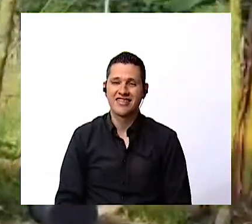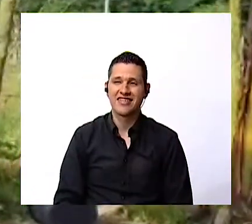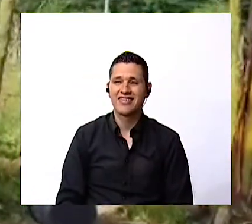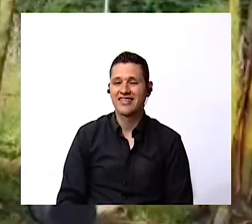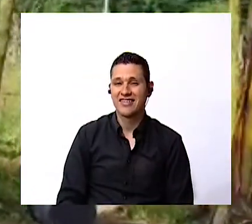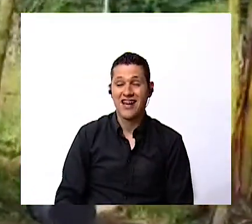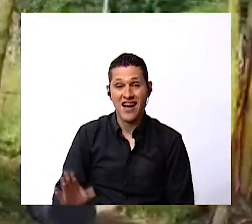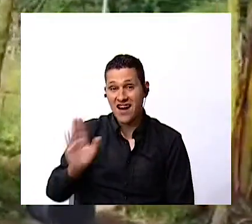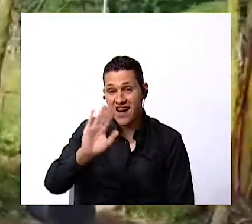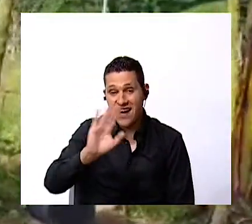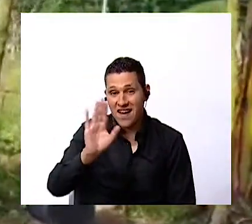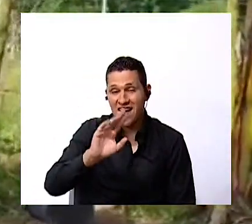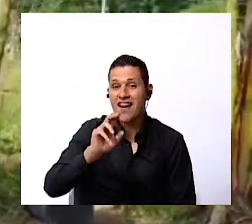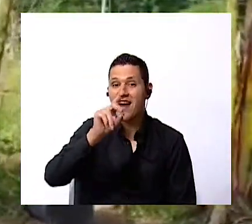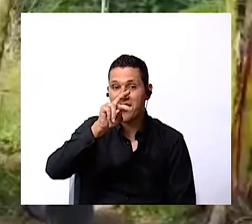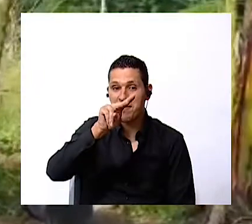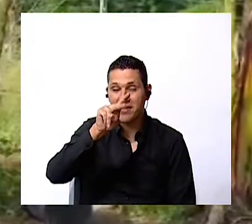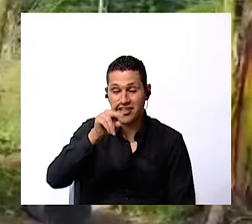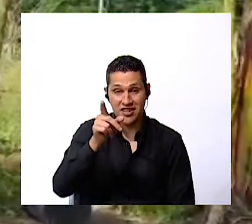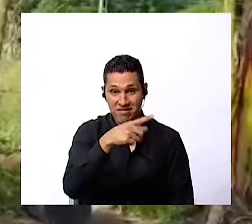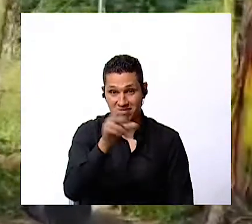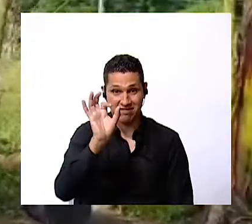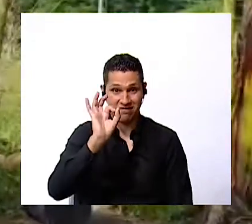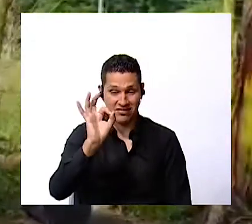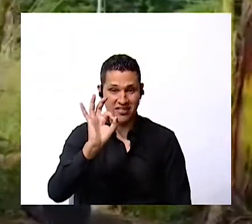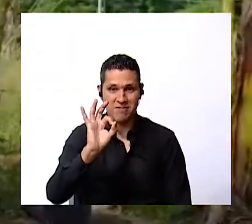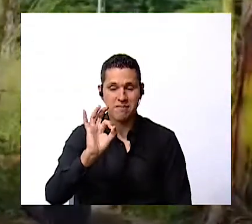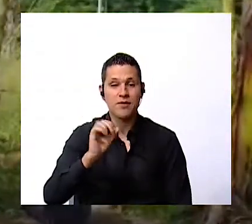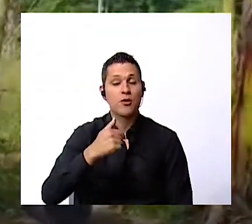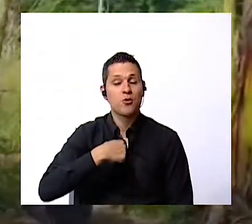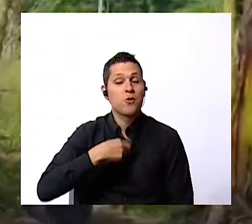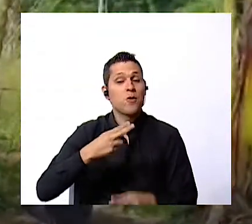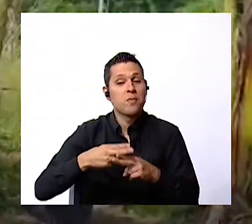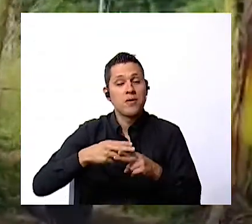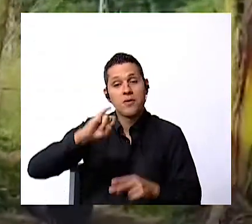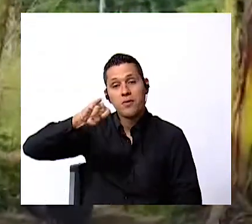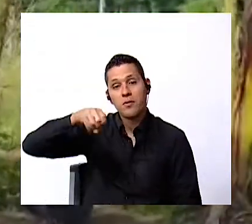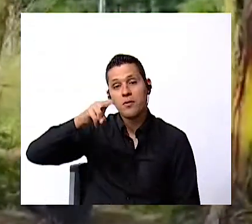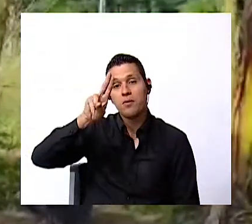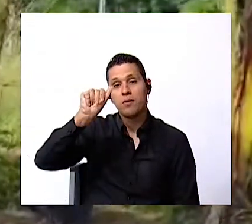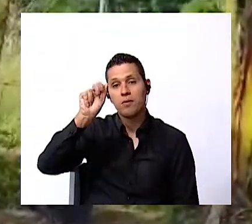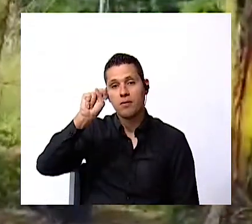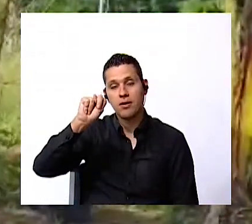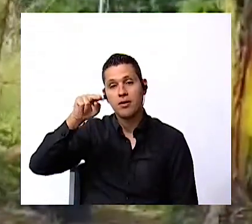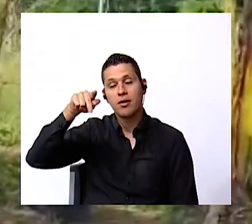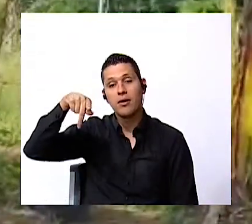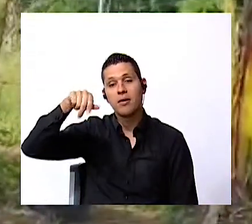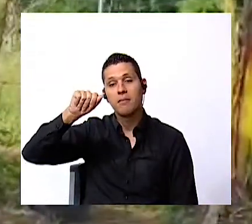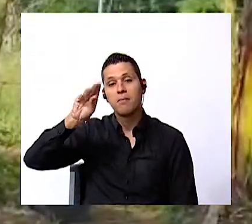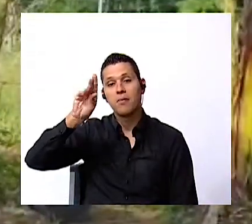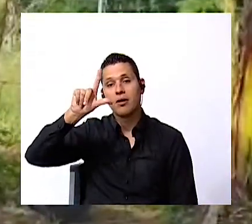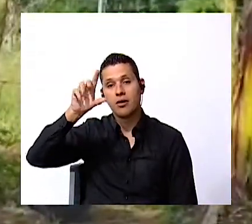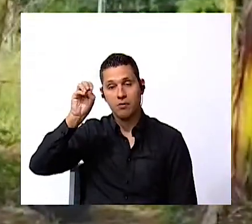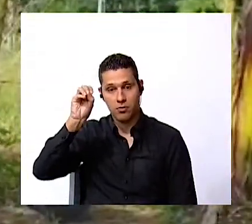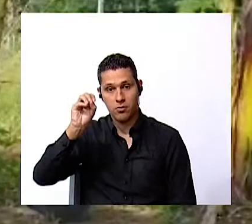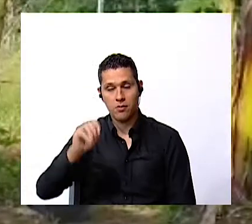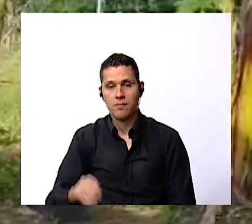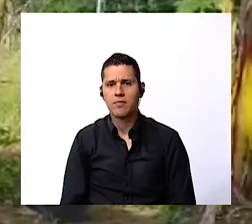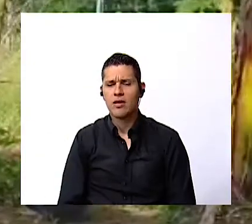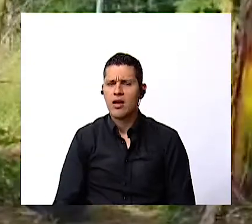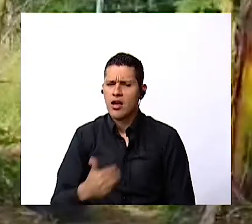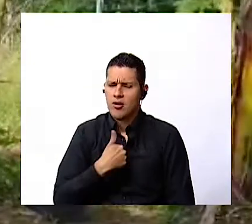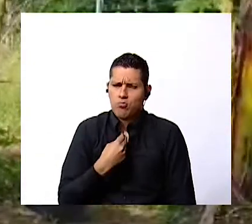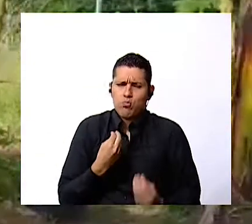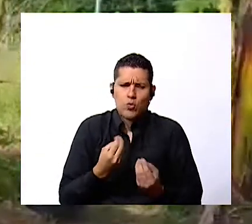how are you there are many living animals